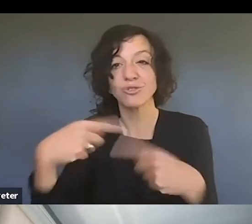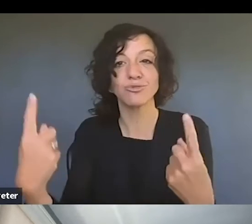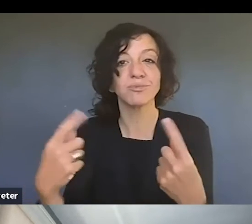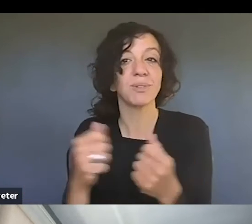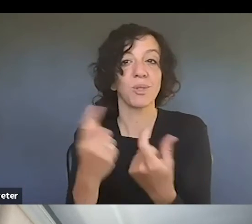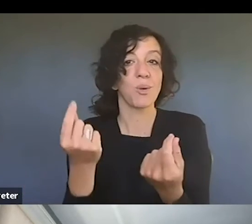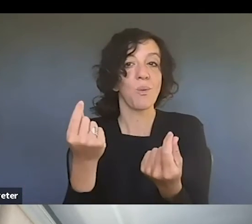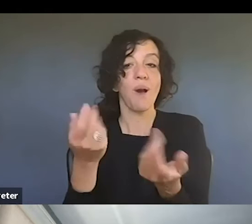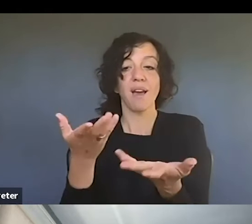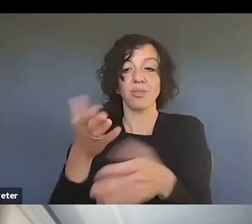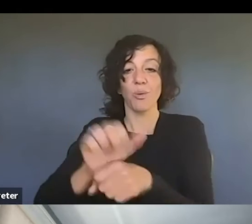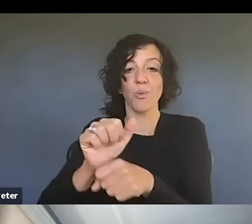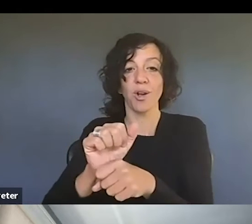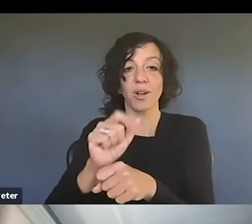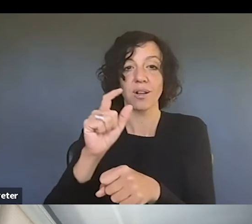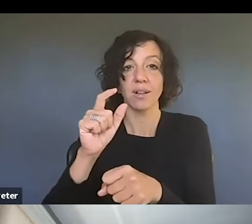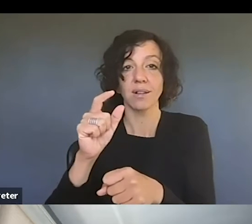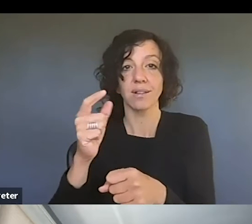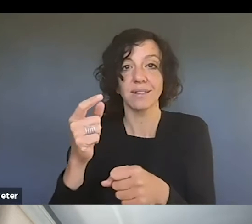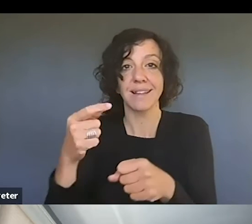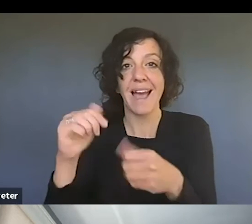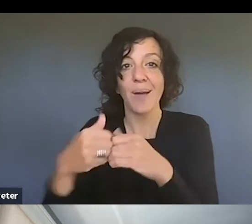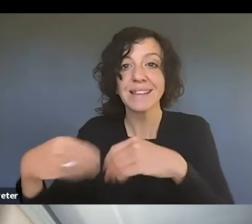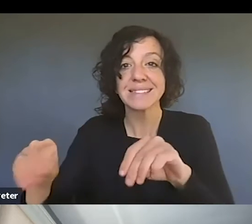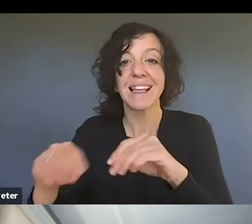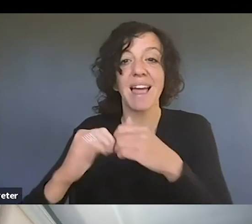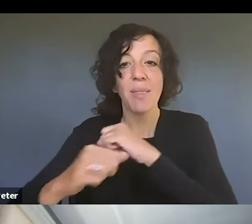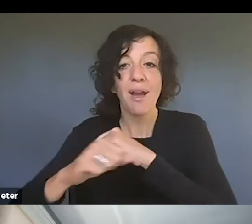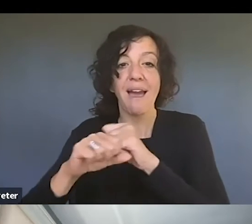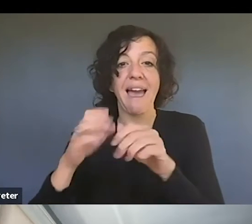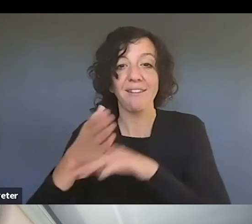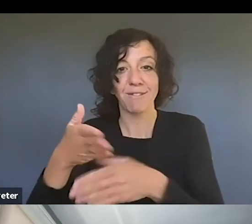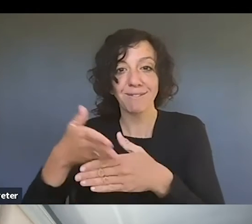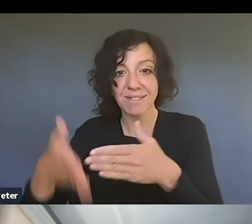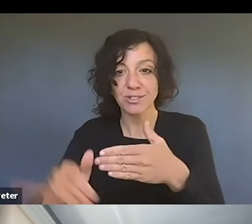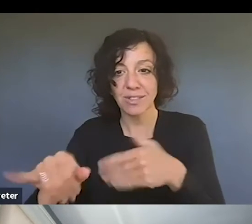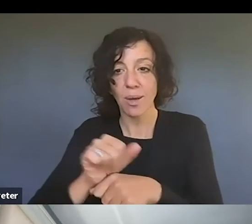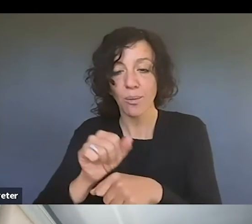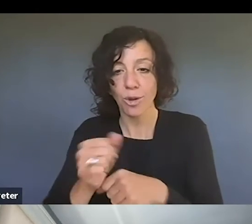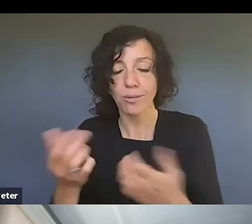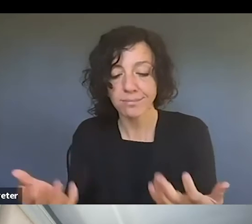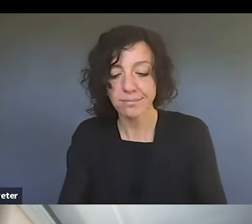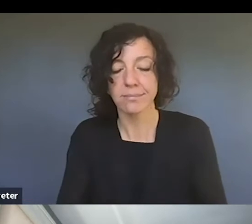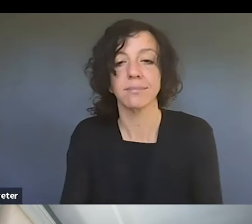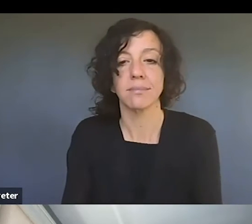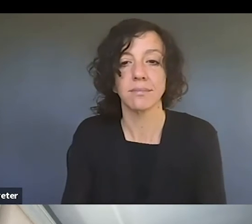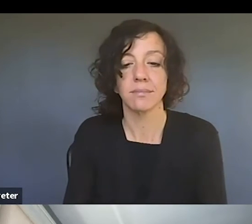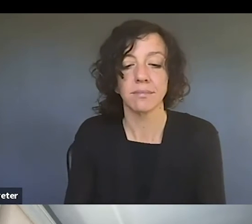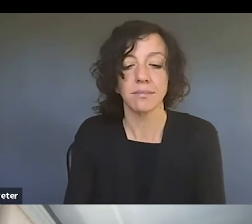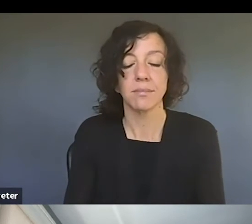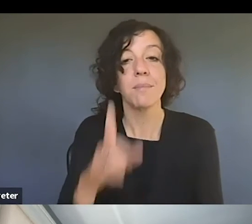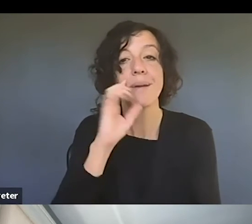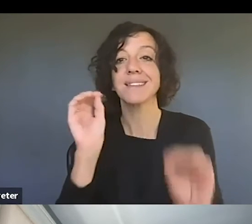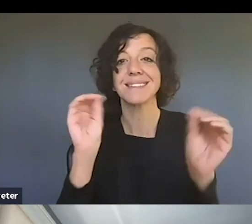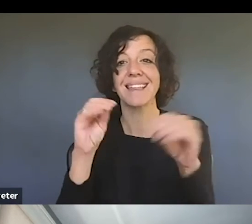they're going to do with the work once it's completed. Yeah. um, um, because there's nothing in writing,